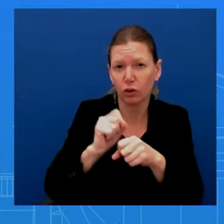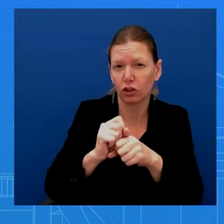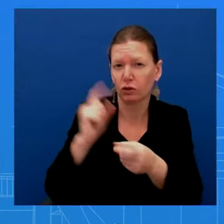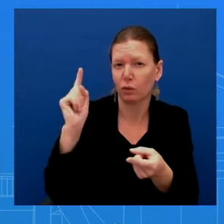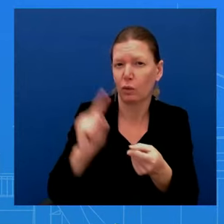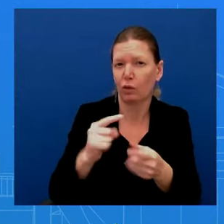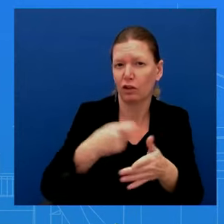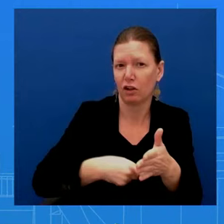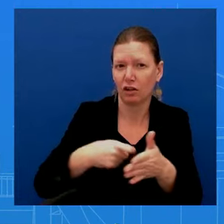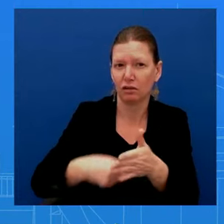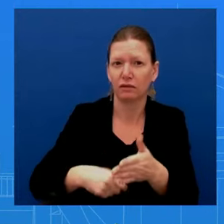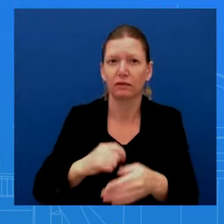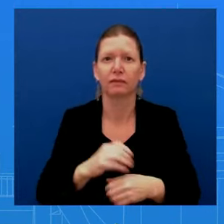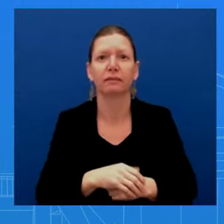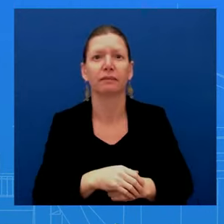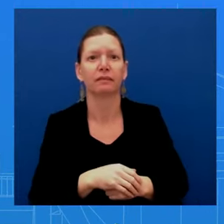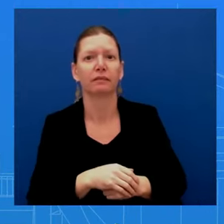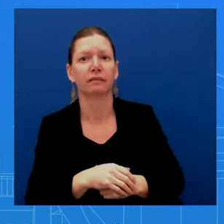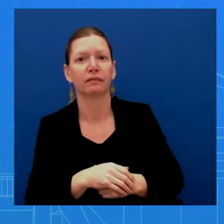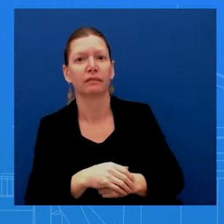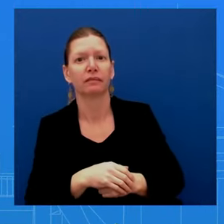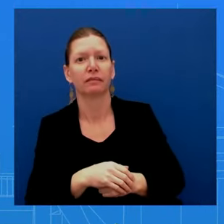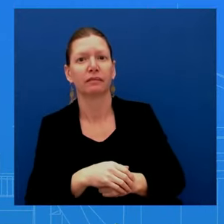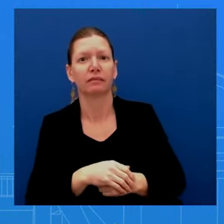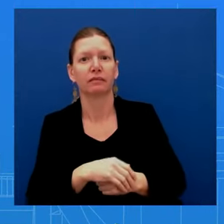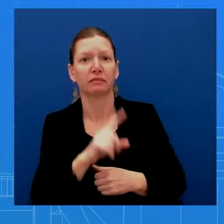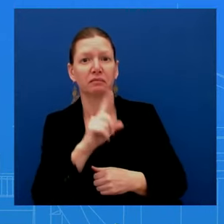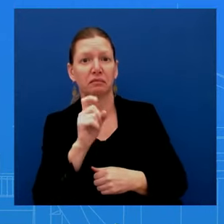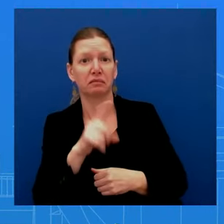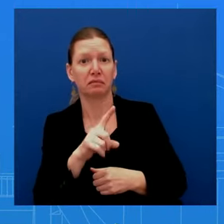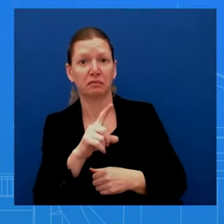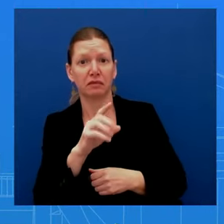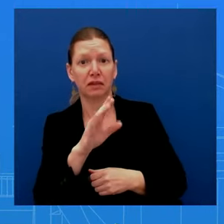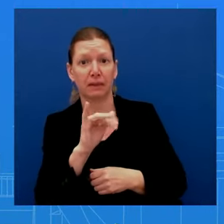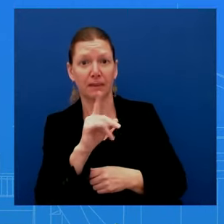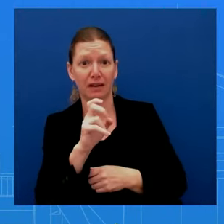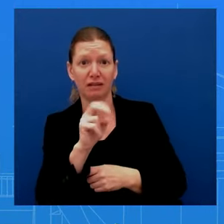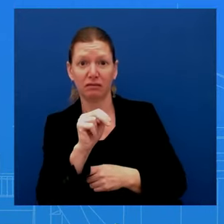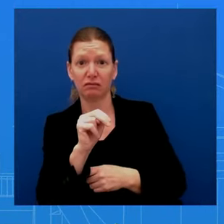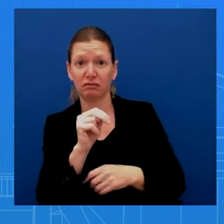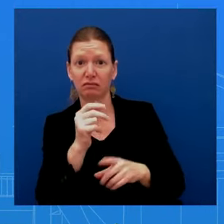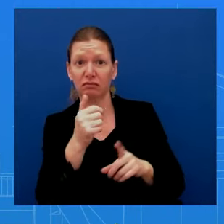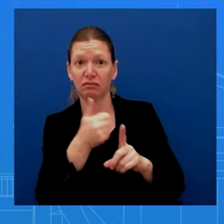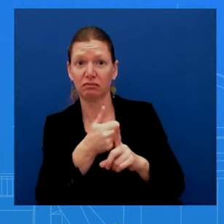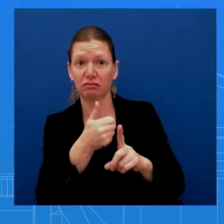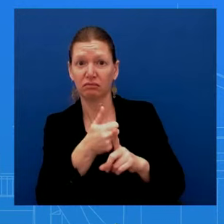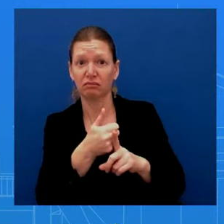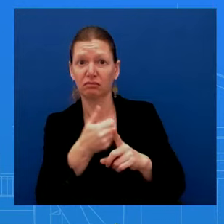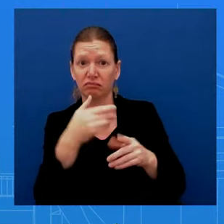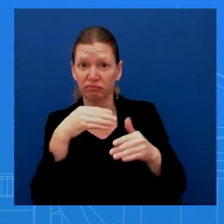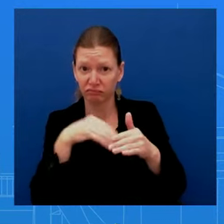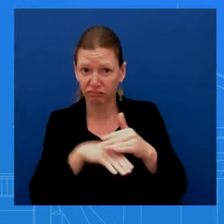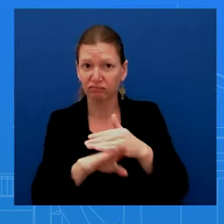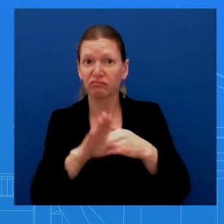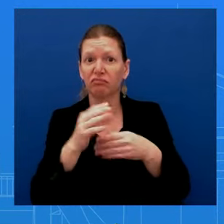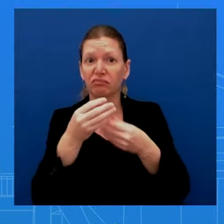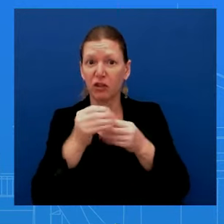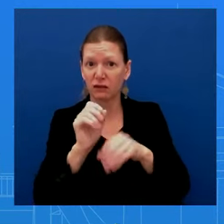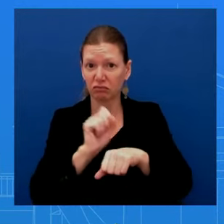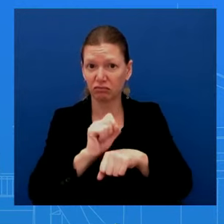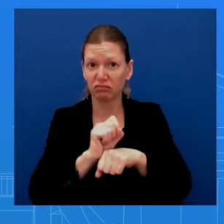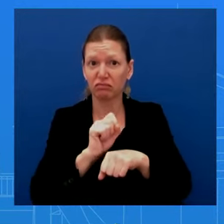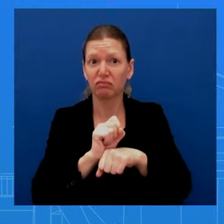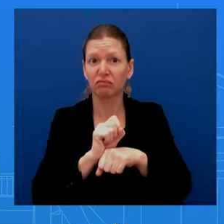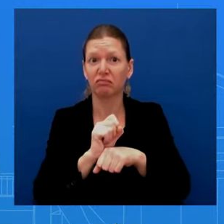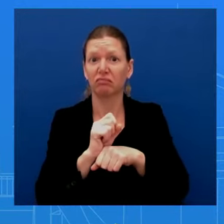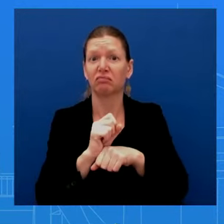since President Biden came into office, overall CPI inflation is up 17.6 percent. Food, you're talking about, is up about 34 percent.